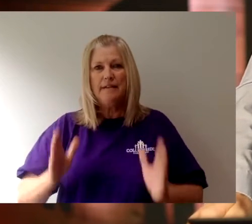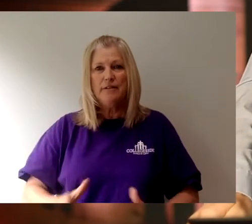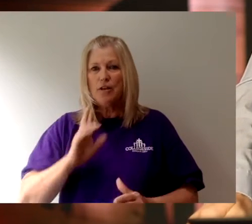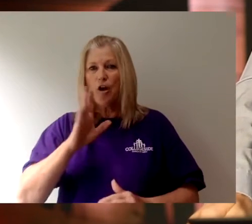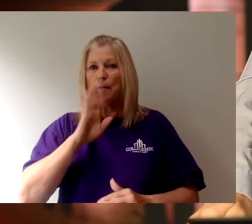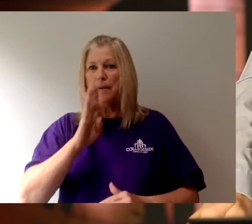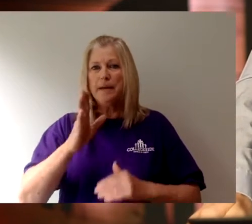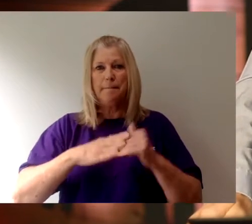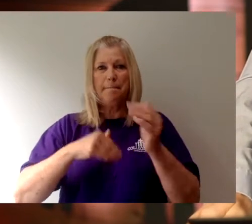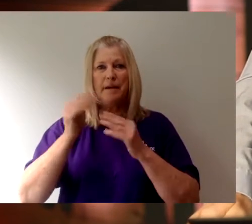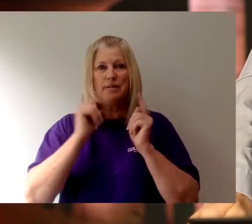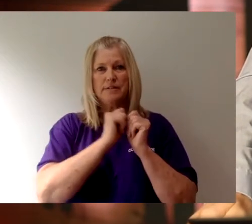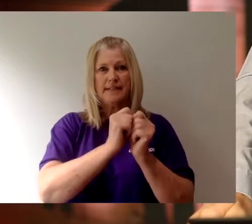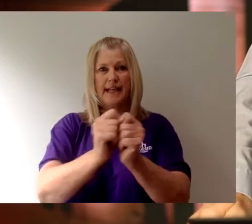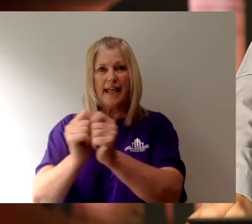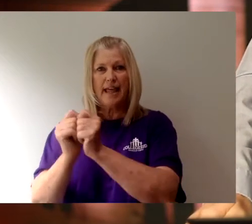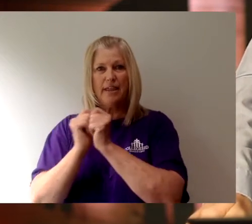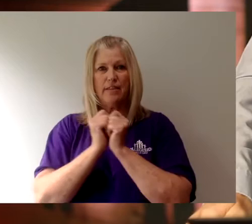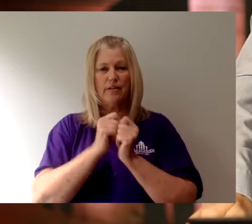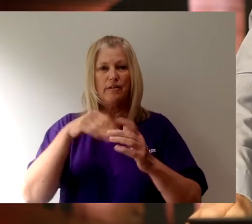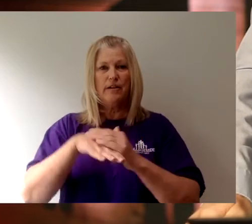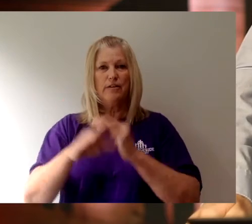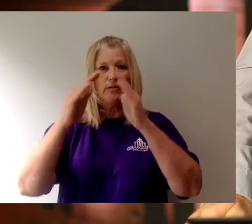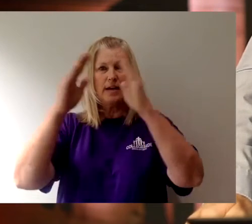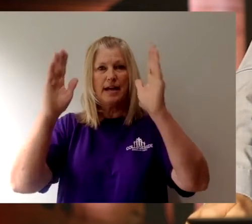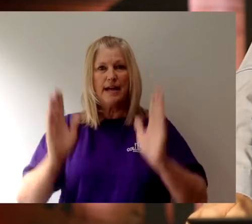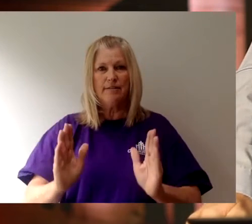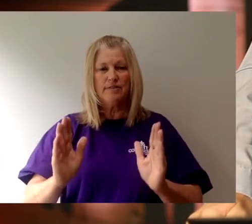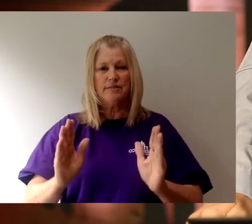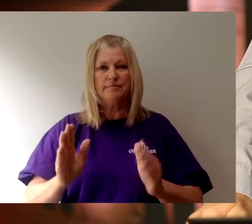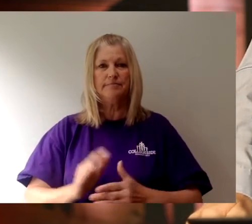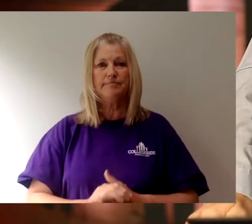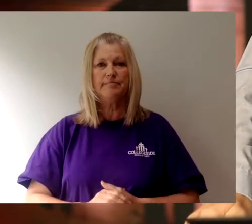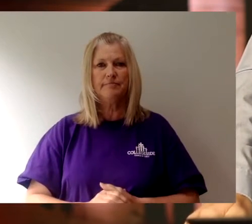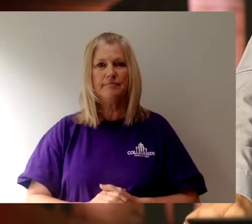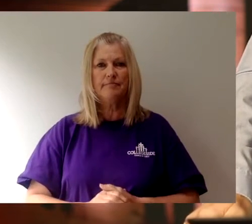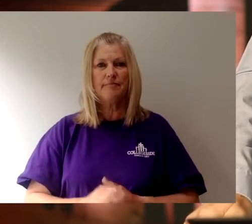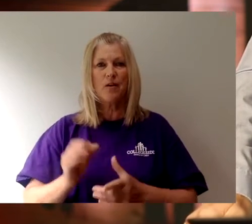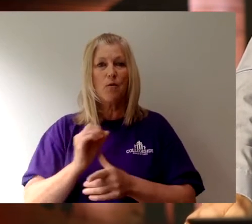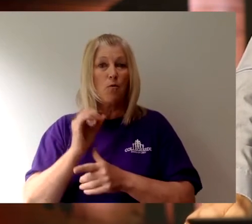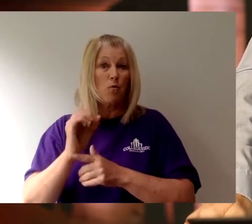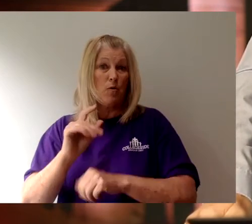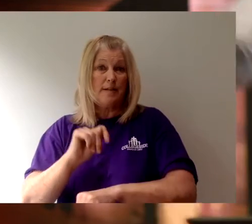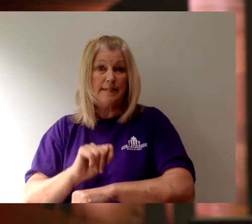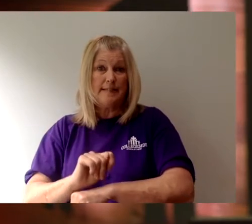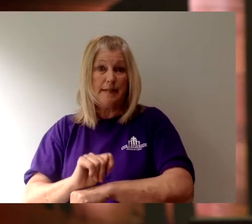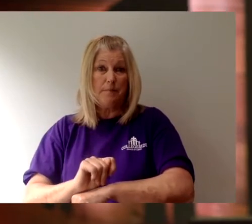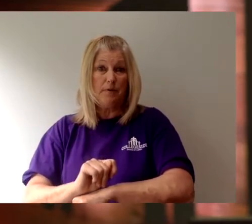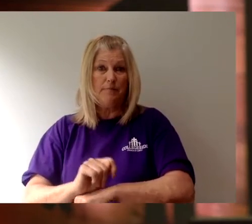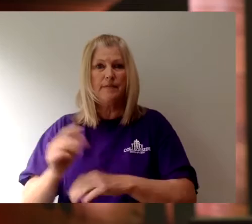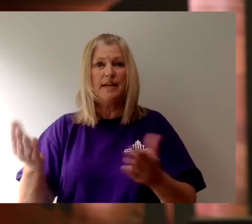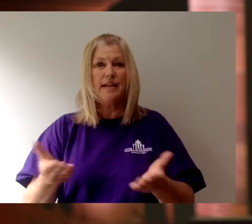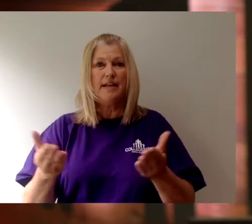together into a house or temple. Now,